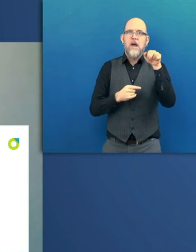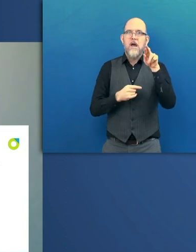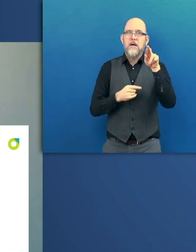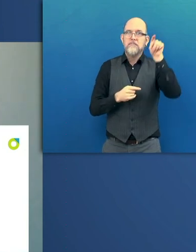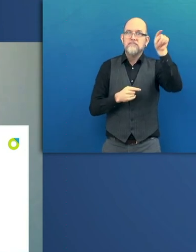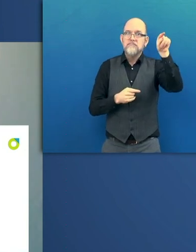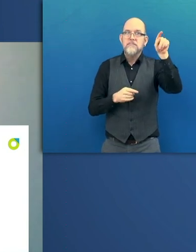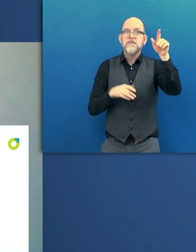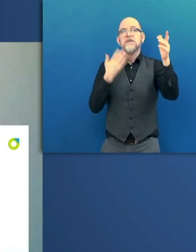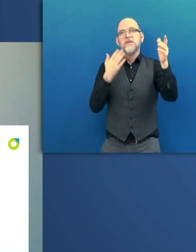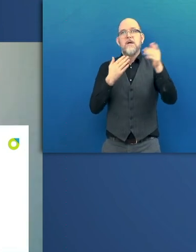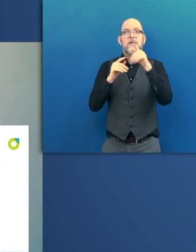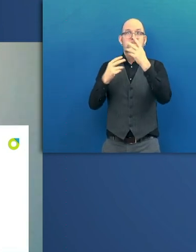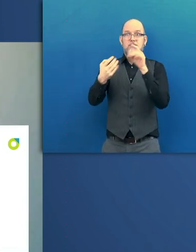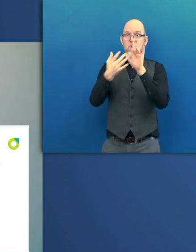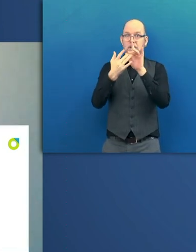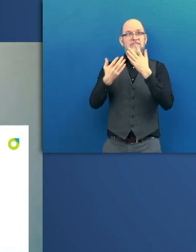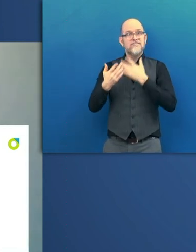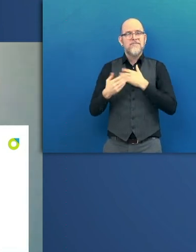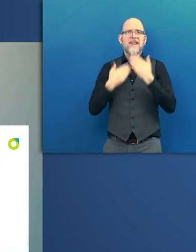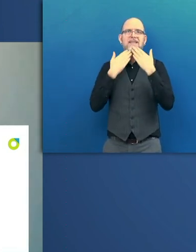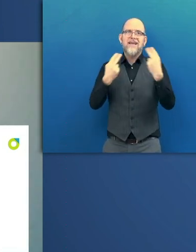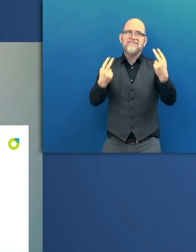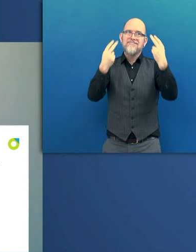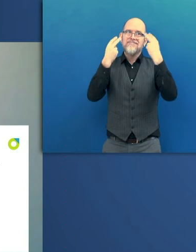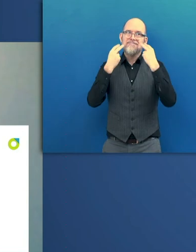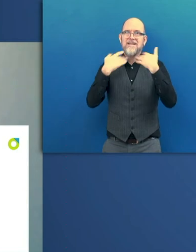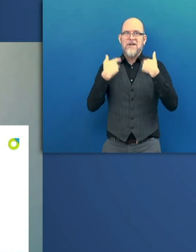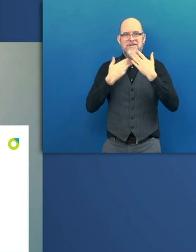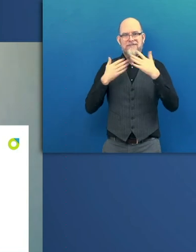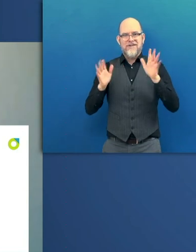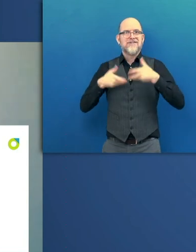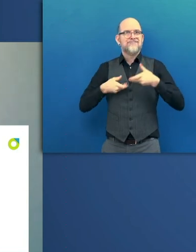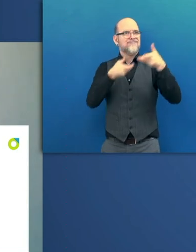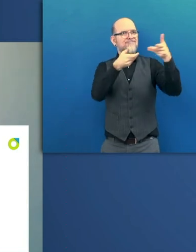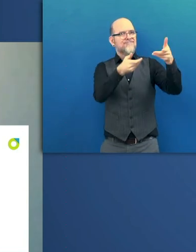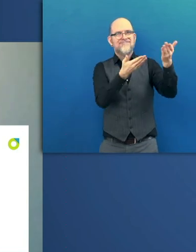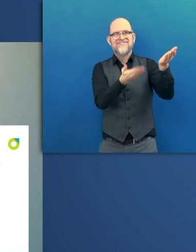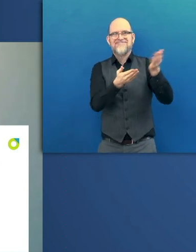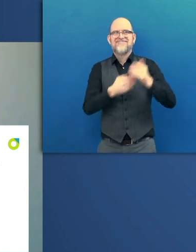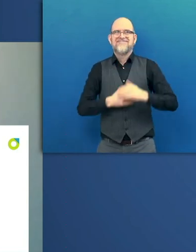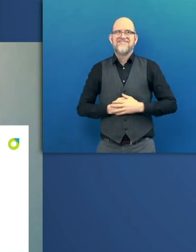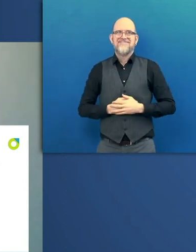I want to thank you very much for your attention and your time, and I would like to now give back to the studio.